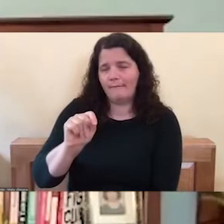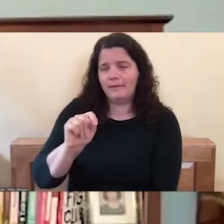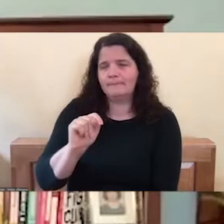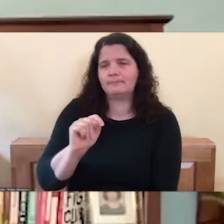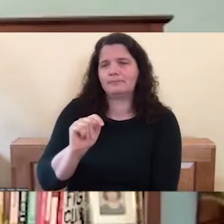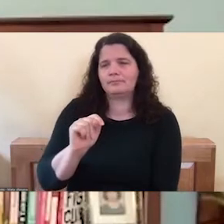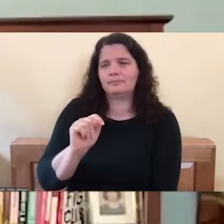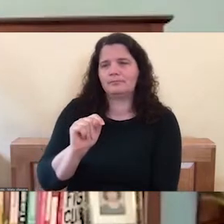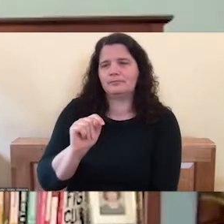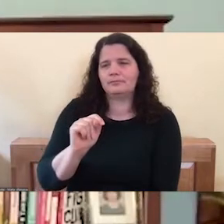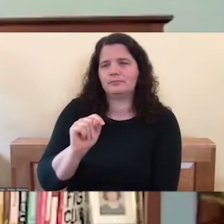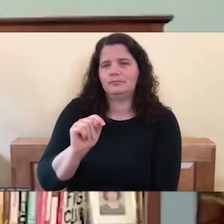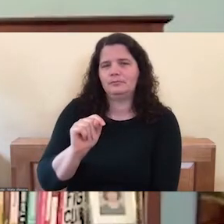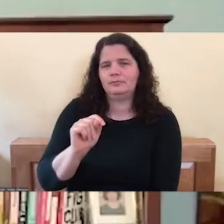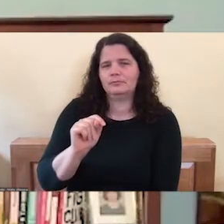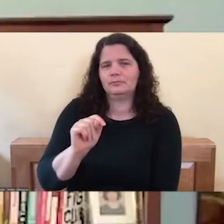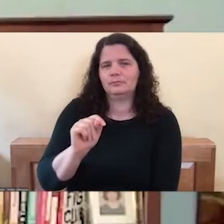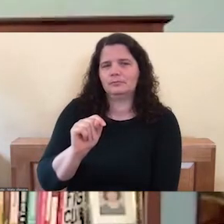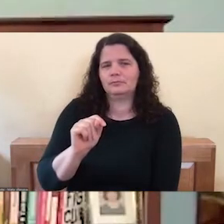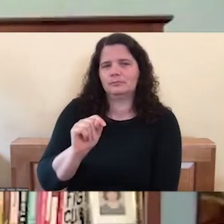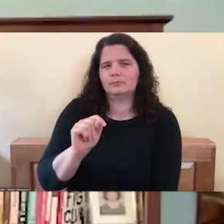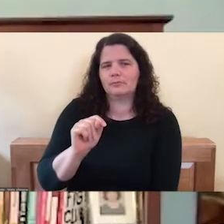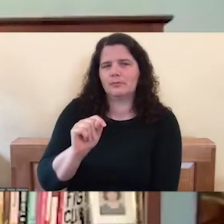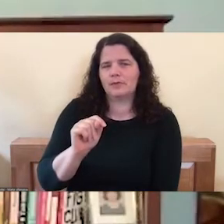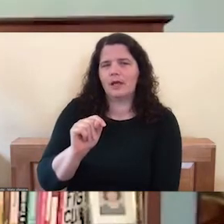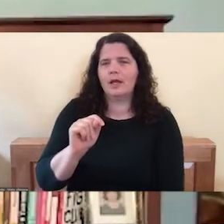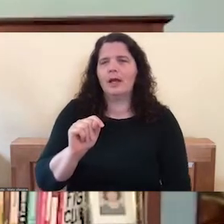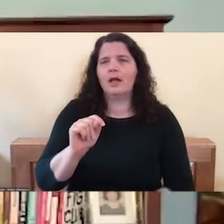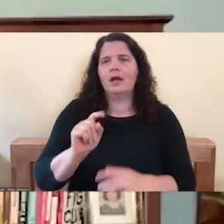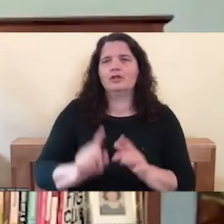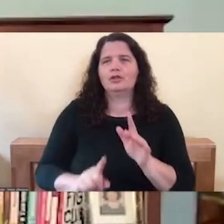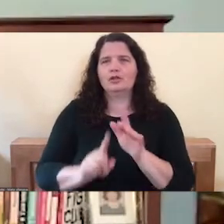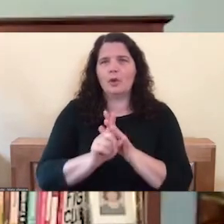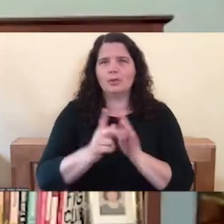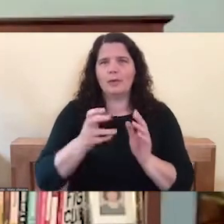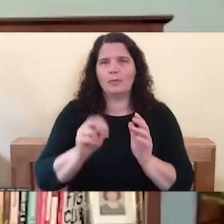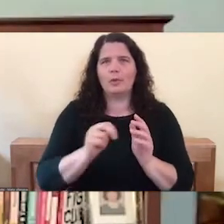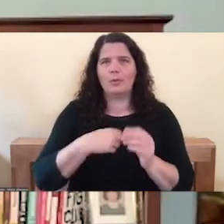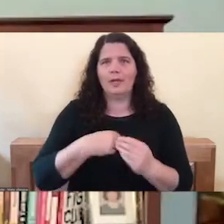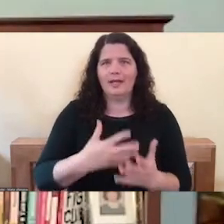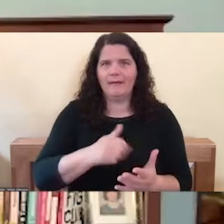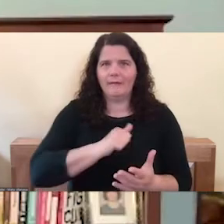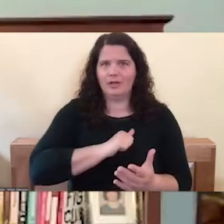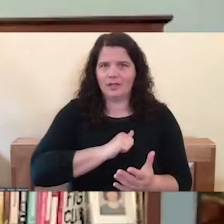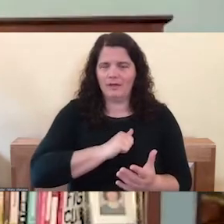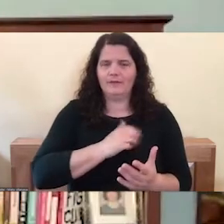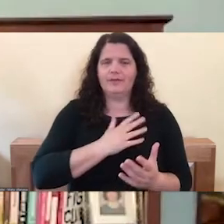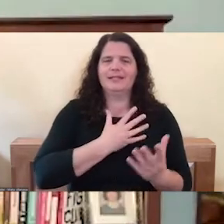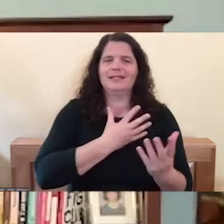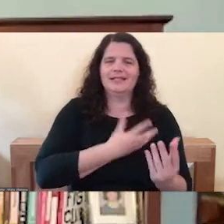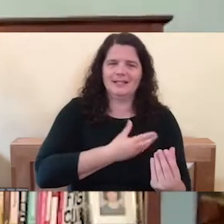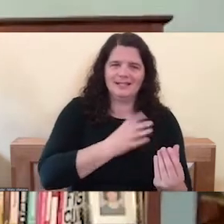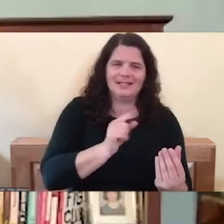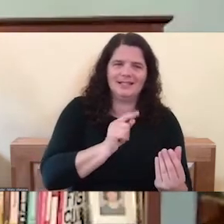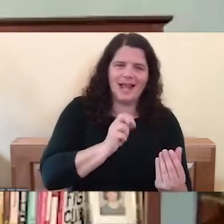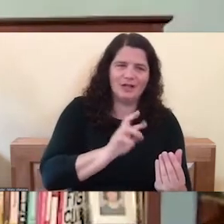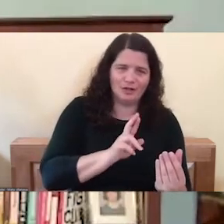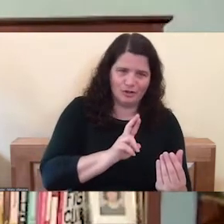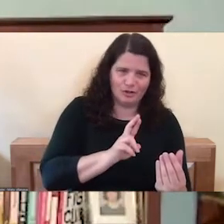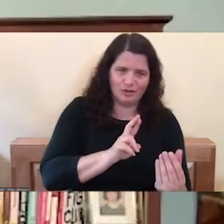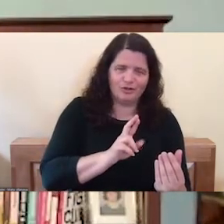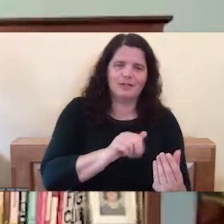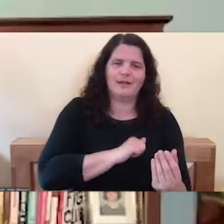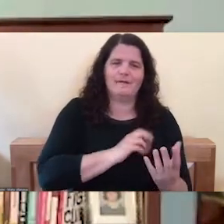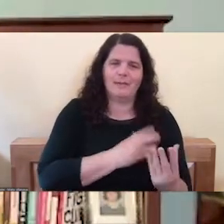something that arises when we give ourselves tender self-compassion. So what happens is, you know, if we shut